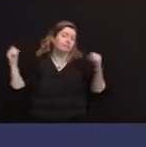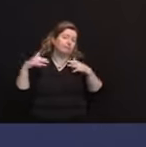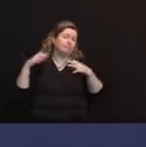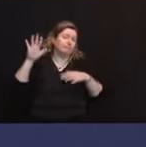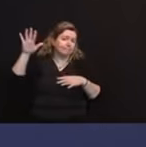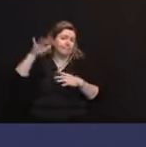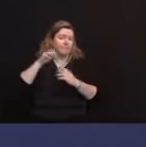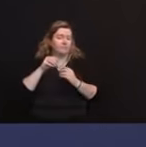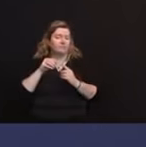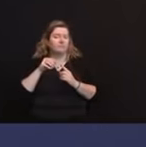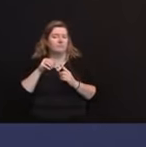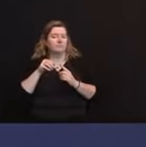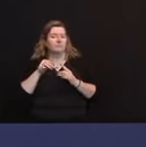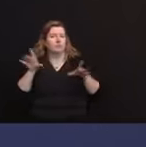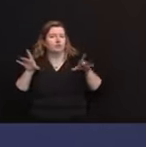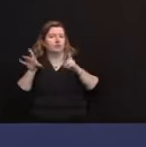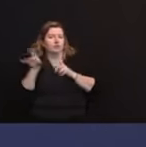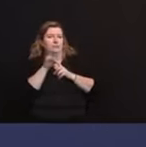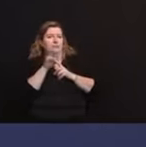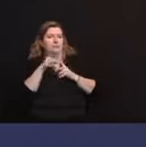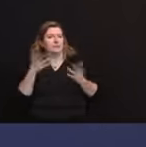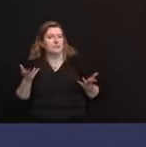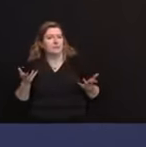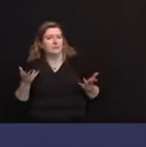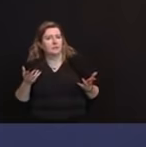I'm going backward as if you don't know this already. apologize.